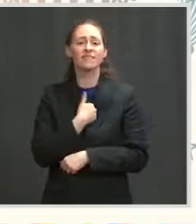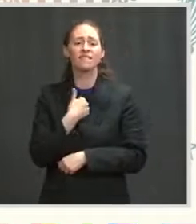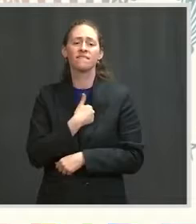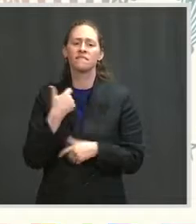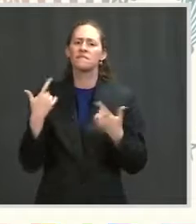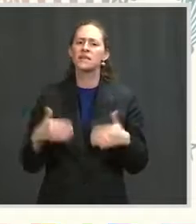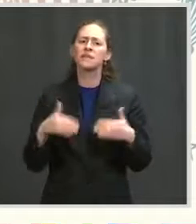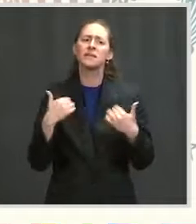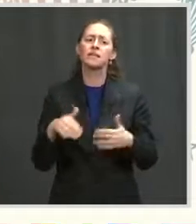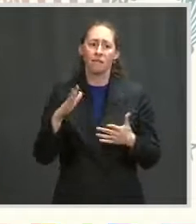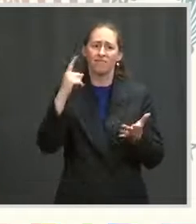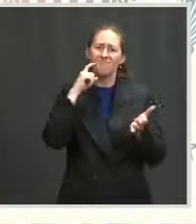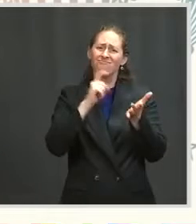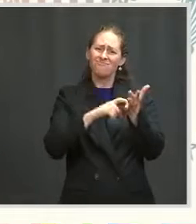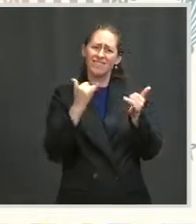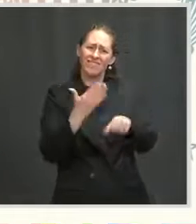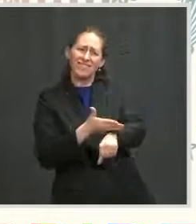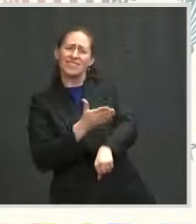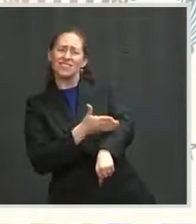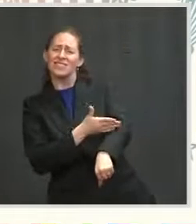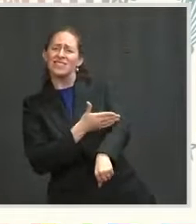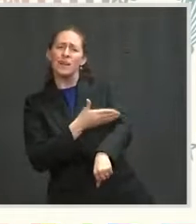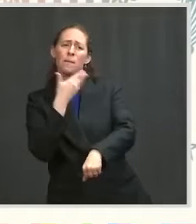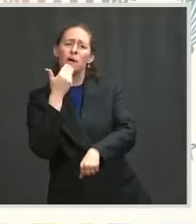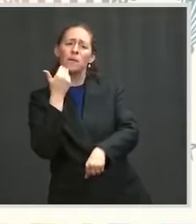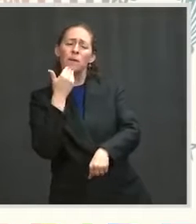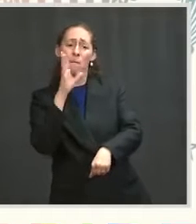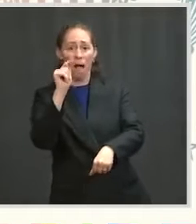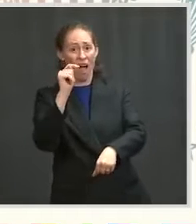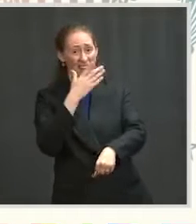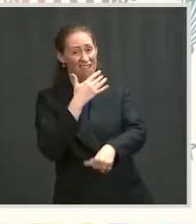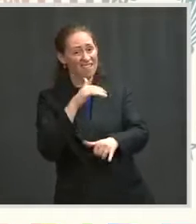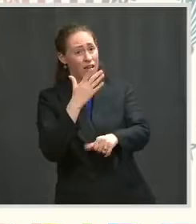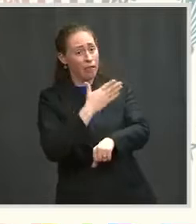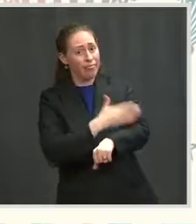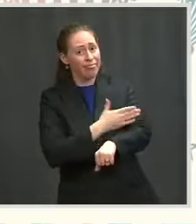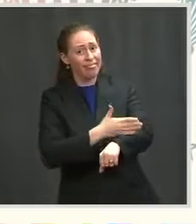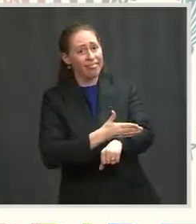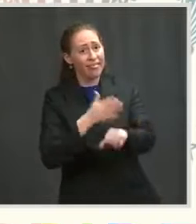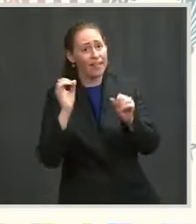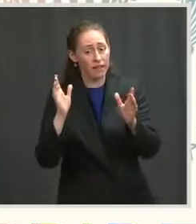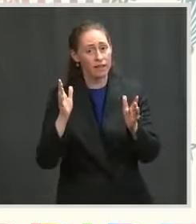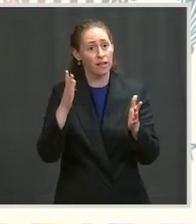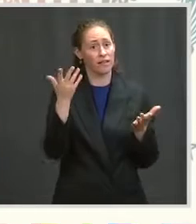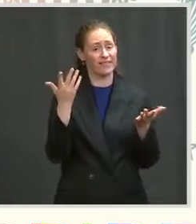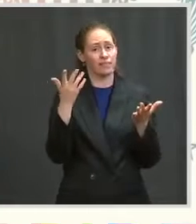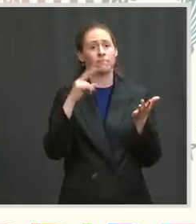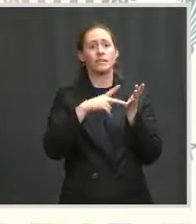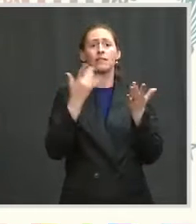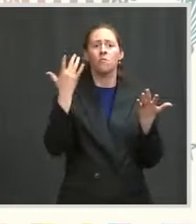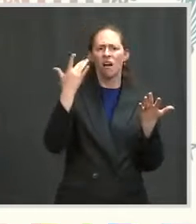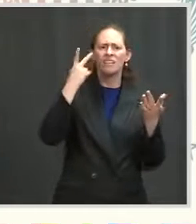but there are reminders everywhere about what it looks like to move backward. Not just in shocking acts of violence like the pulse shooting